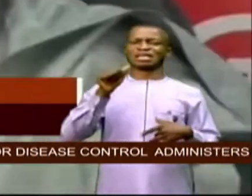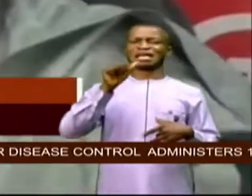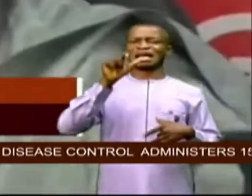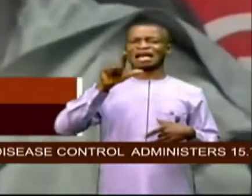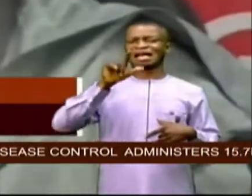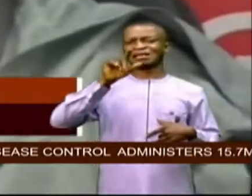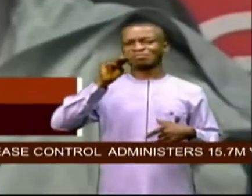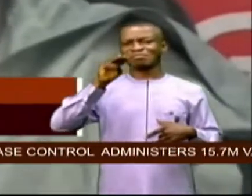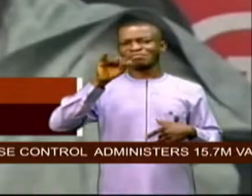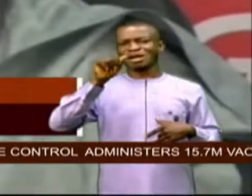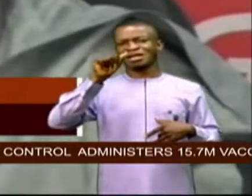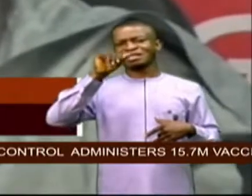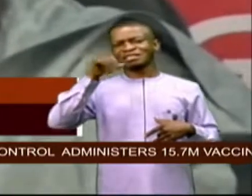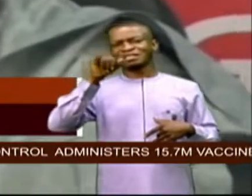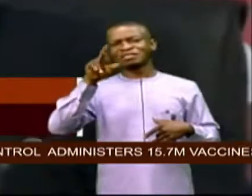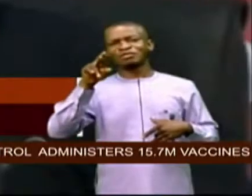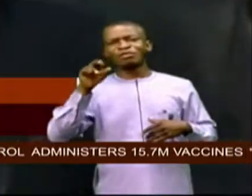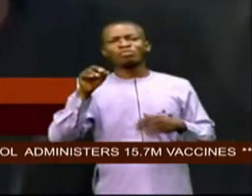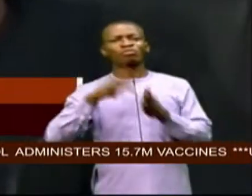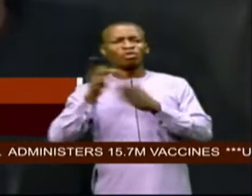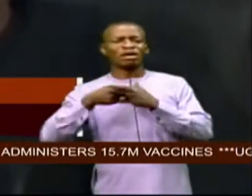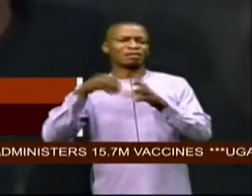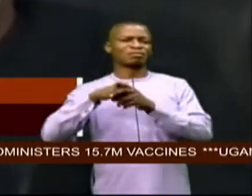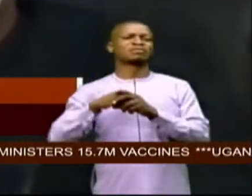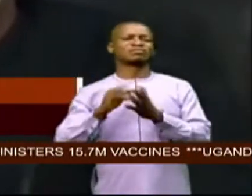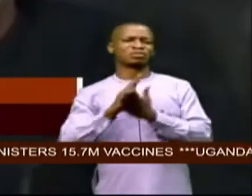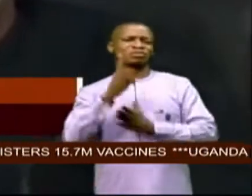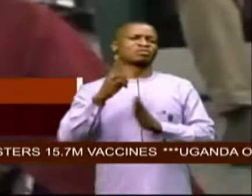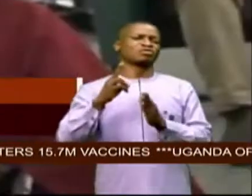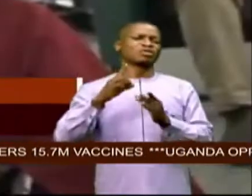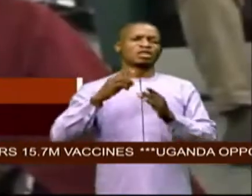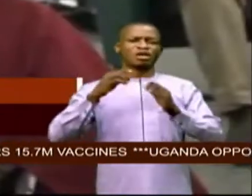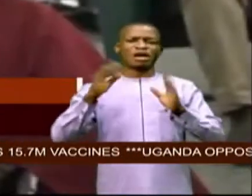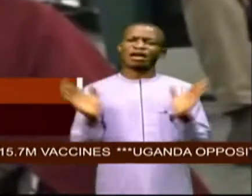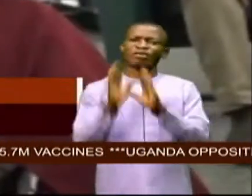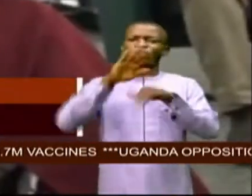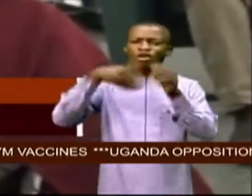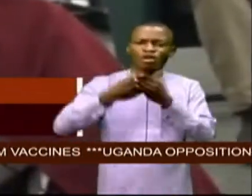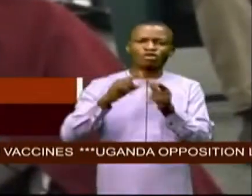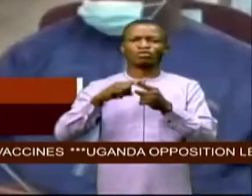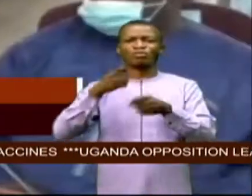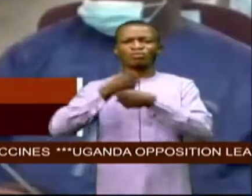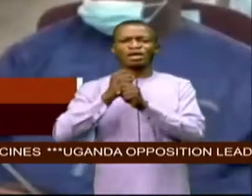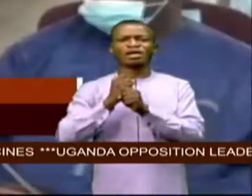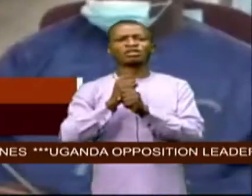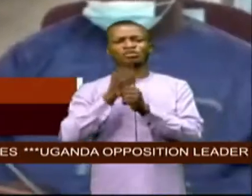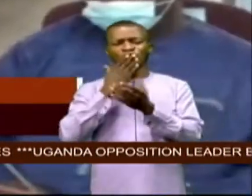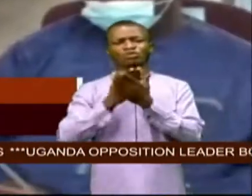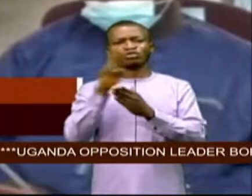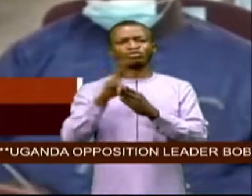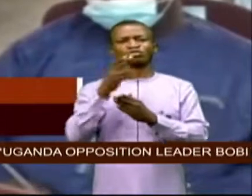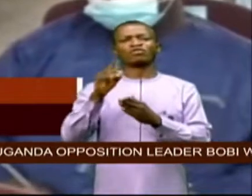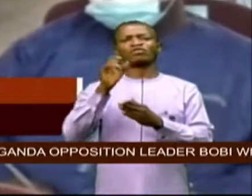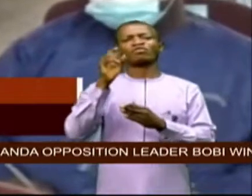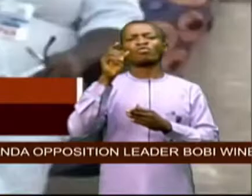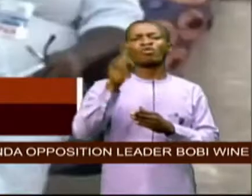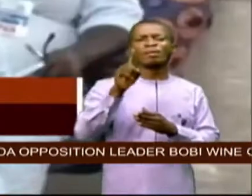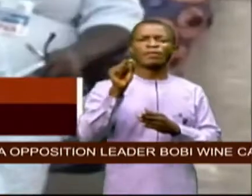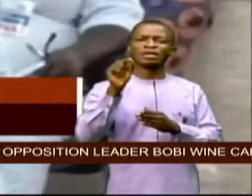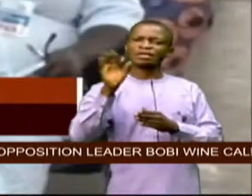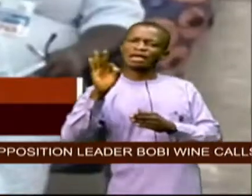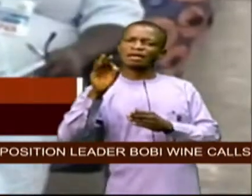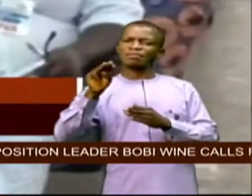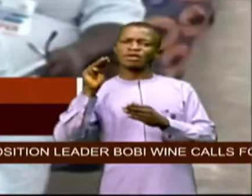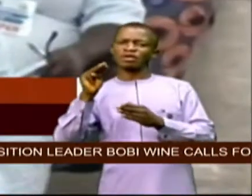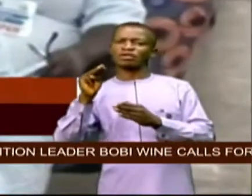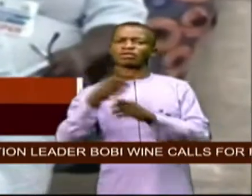state government and relevant organizations to make judicious use of the 1.9 billion naira released for the program to ensure